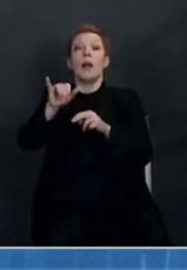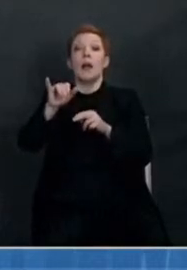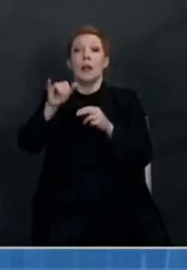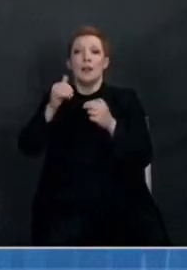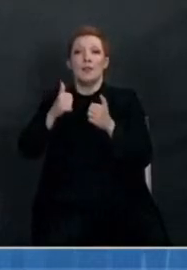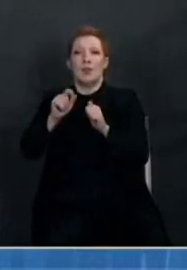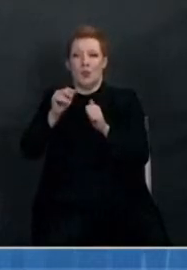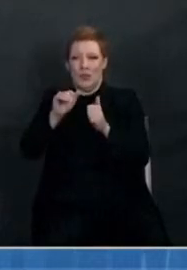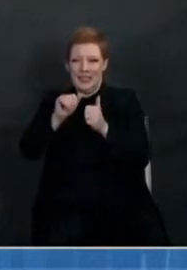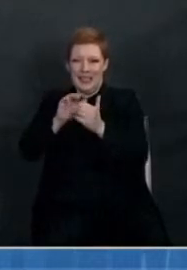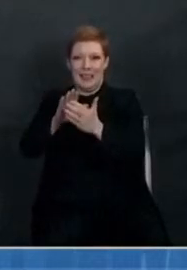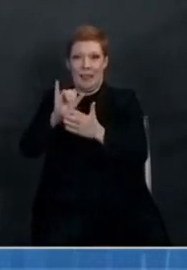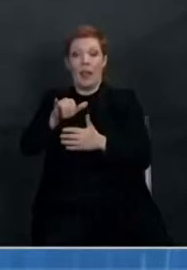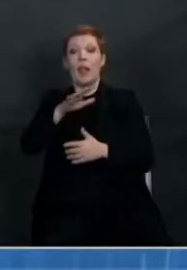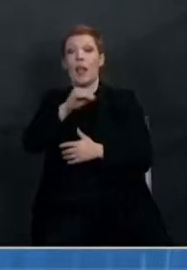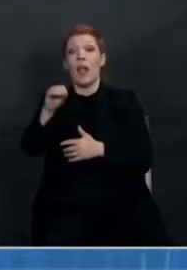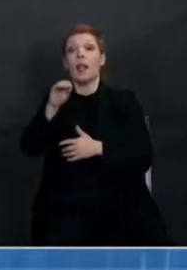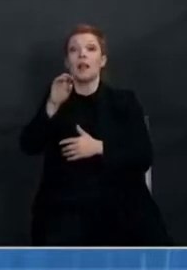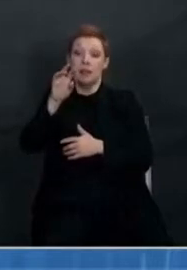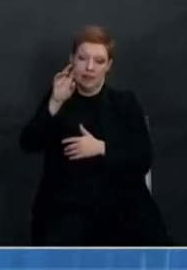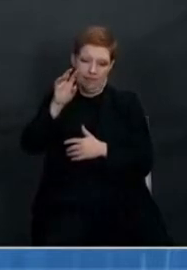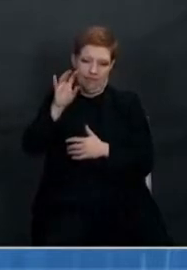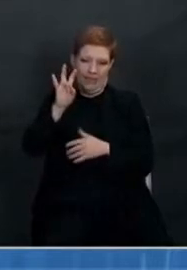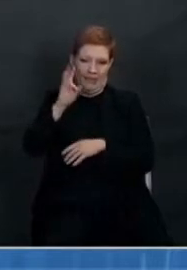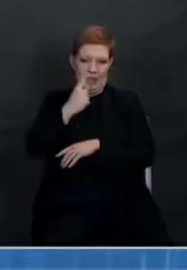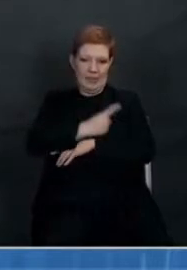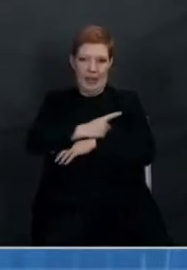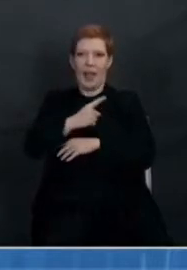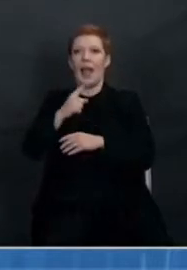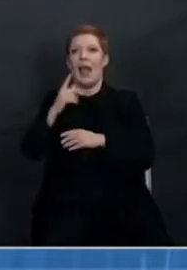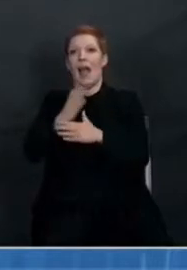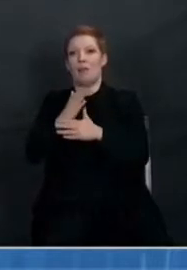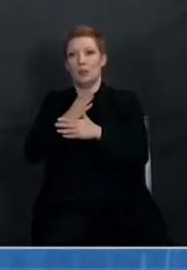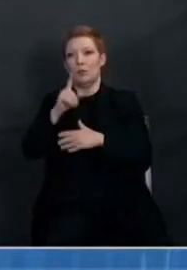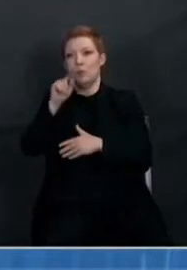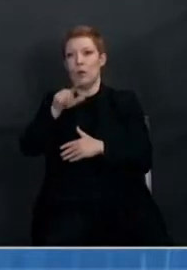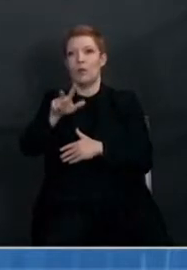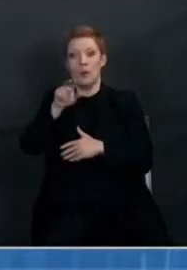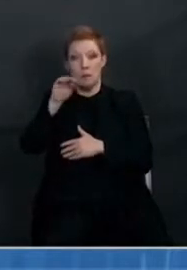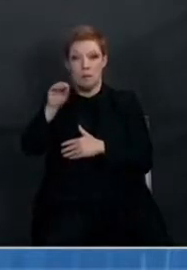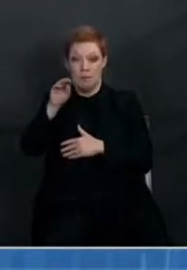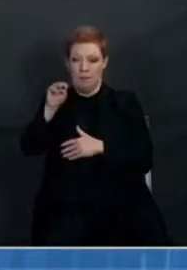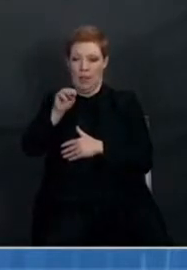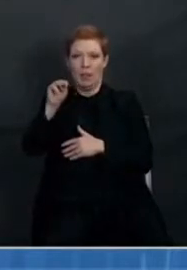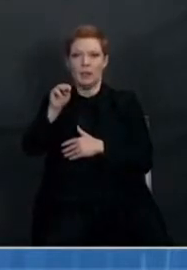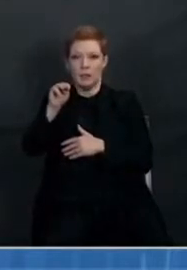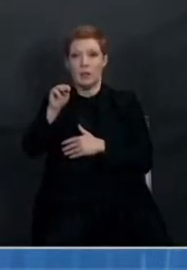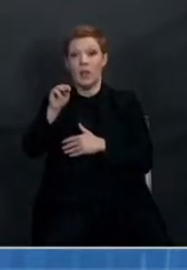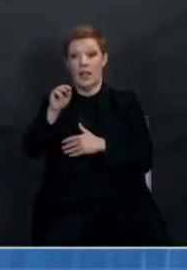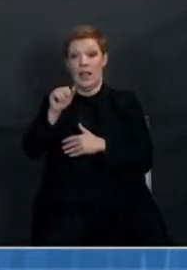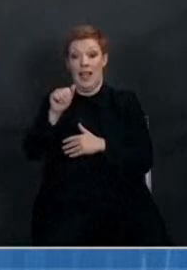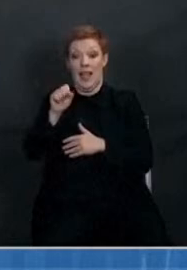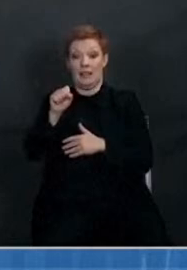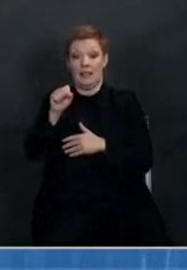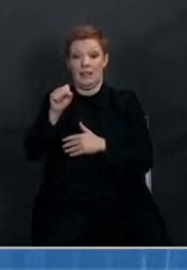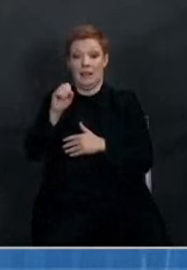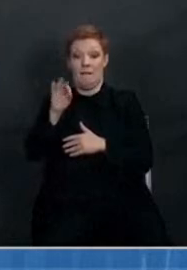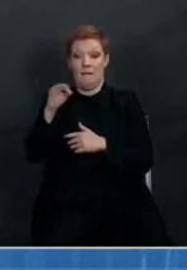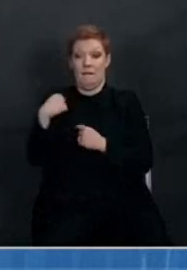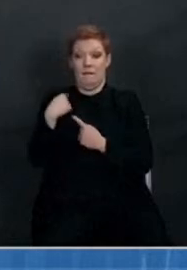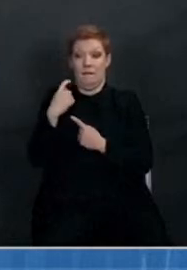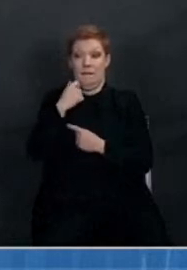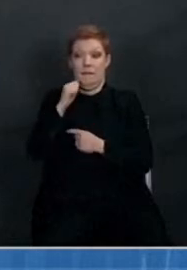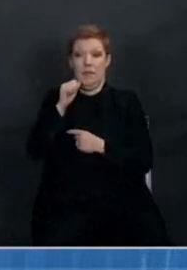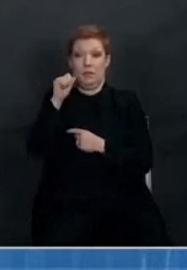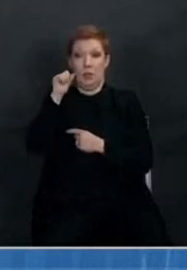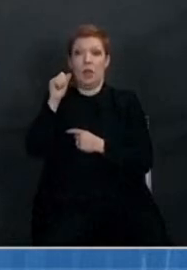1.3 million vaccines a day. As of last evening, over 25 million Americans have had at